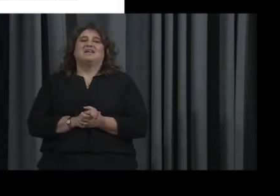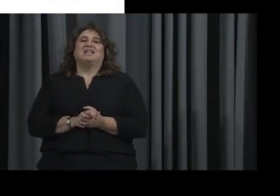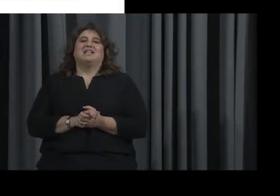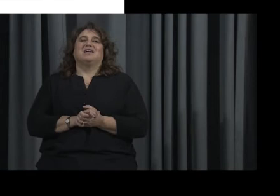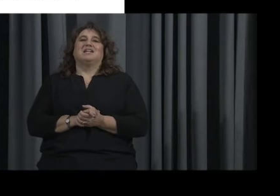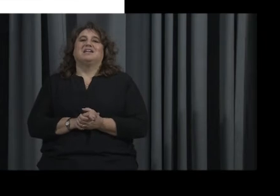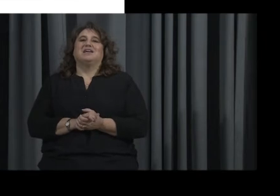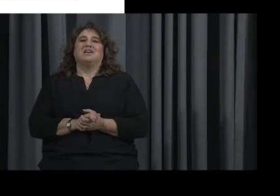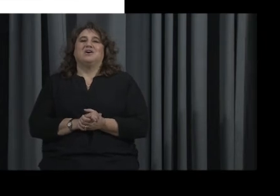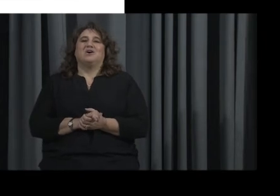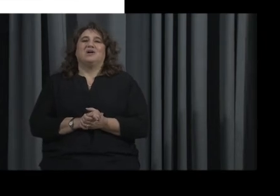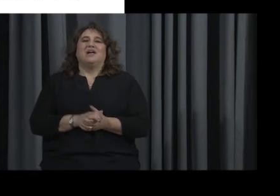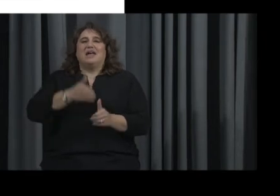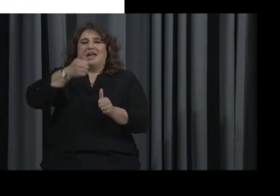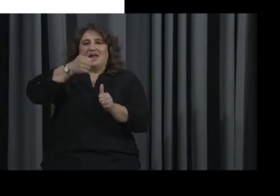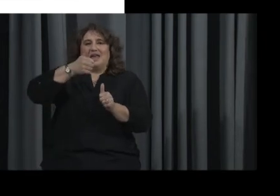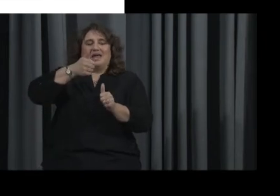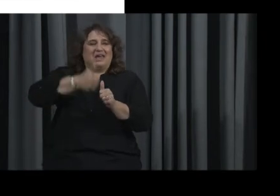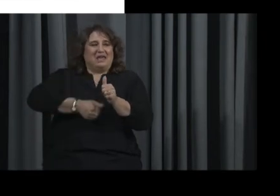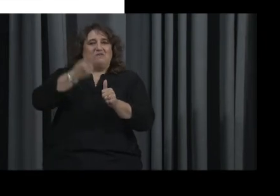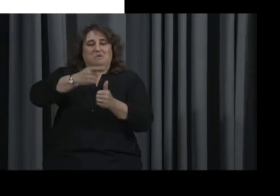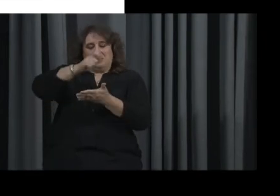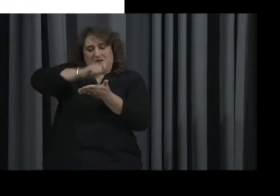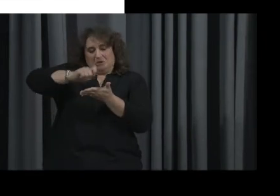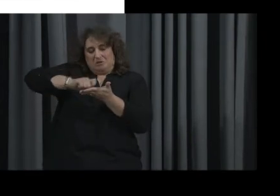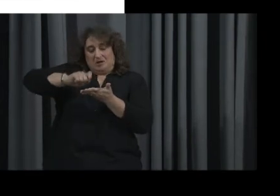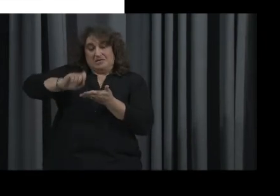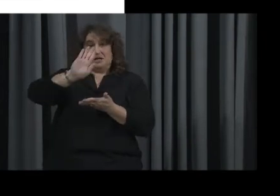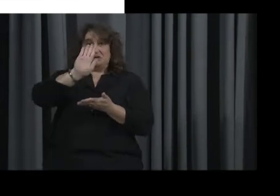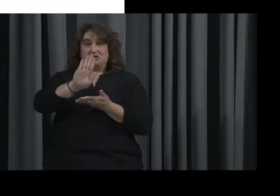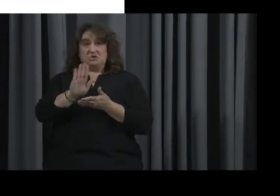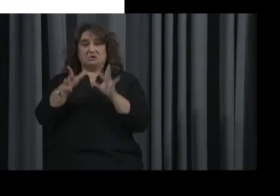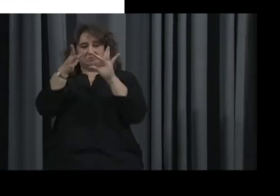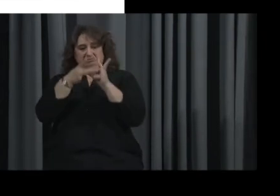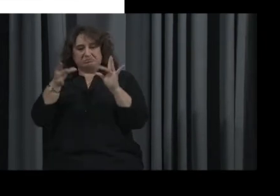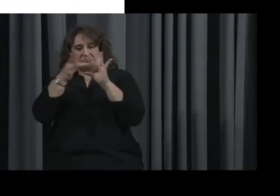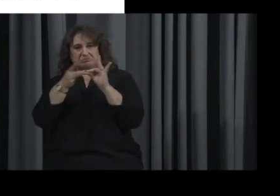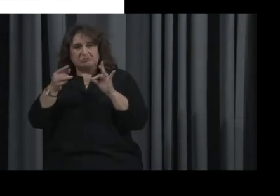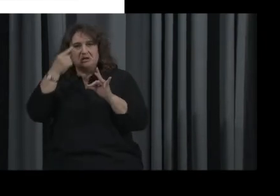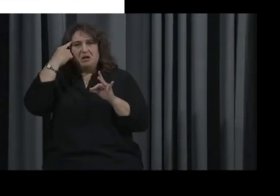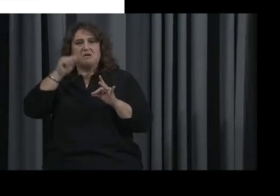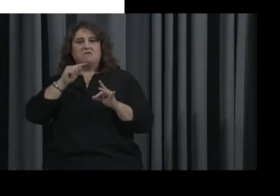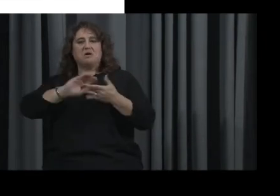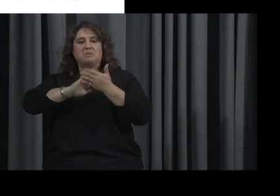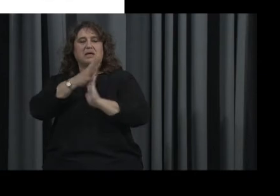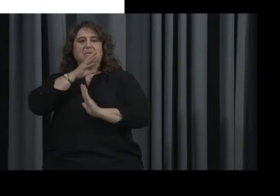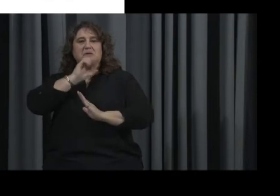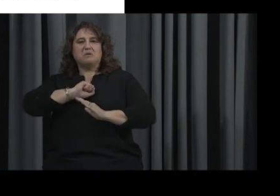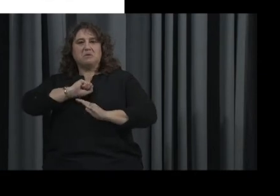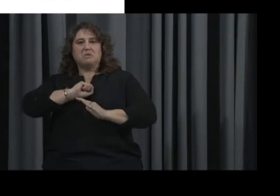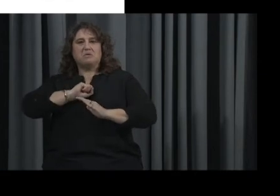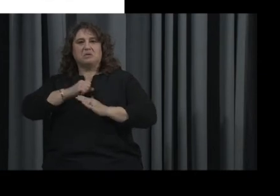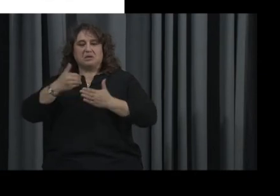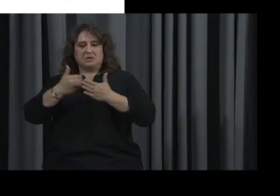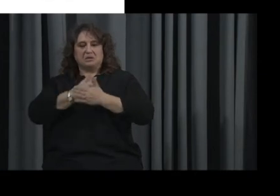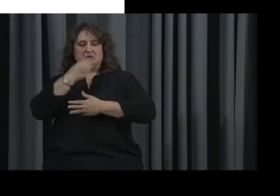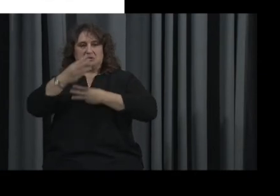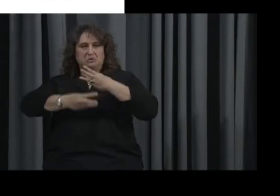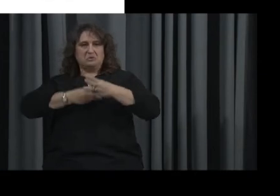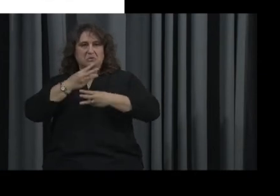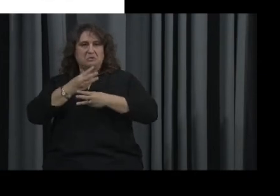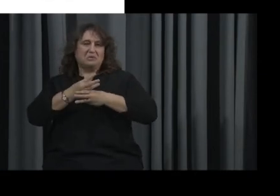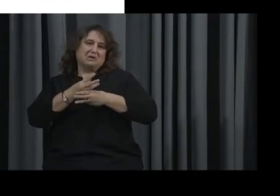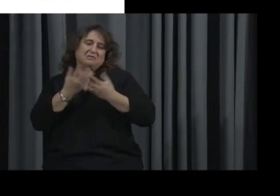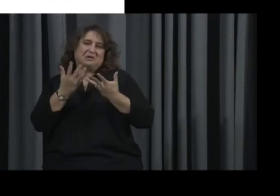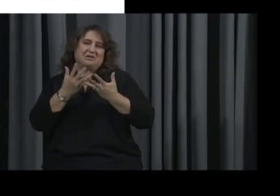take all three of us will have our own statements. So Michael and Tamara and I have both all come up with a